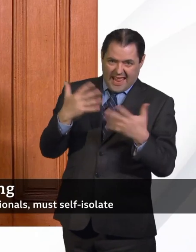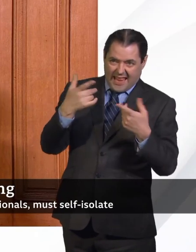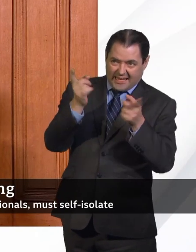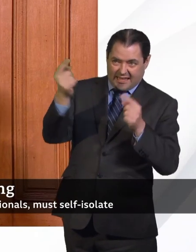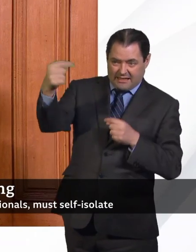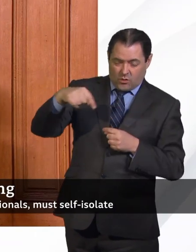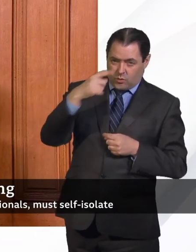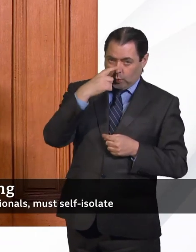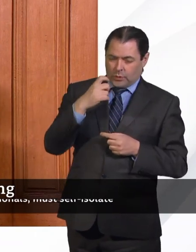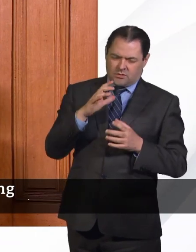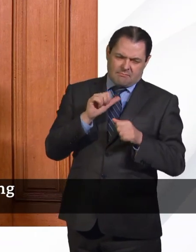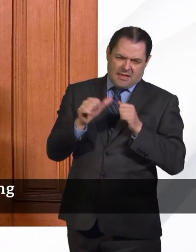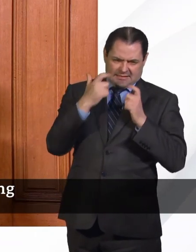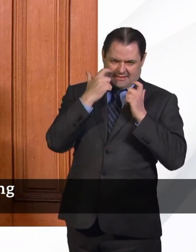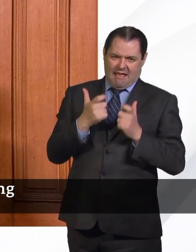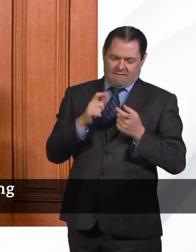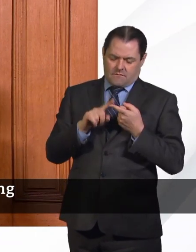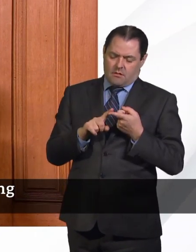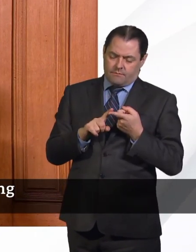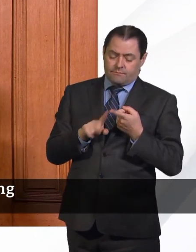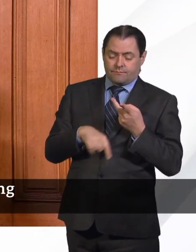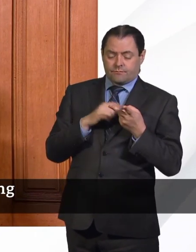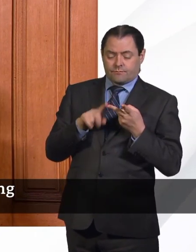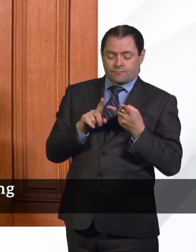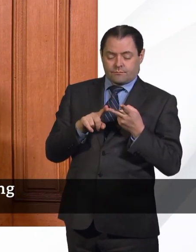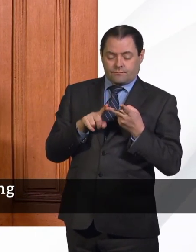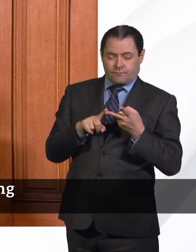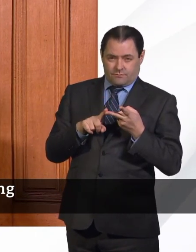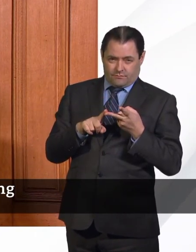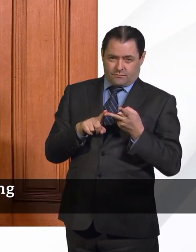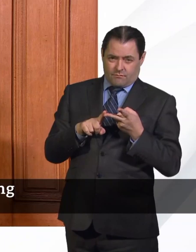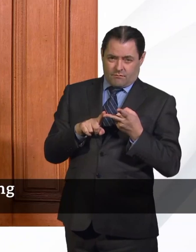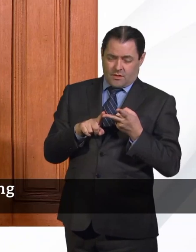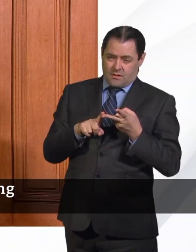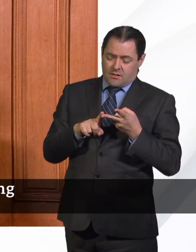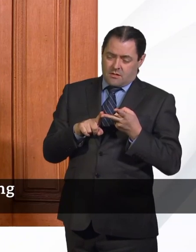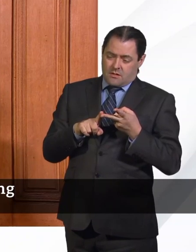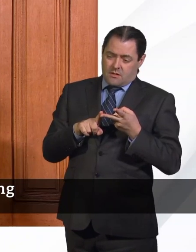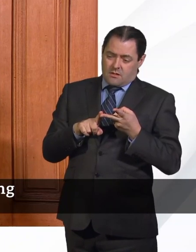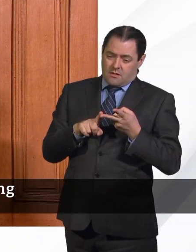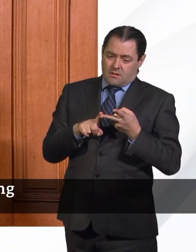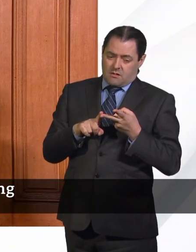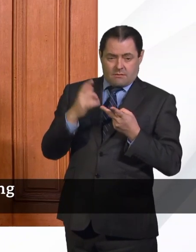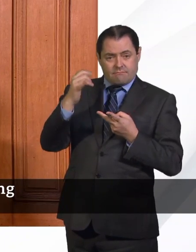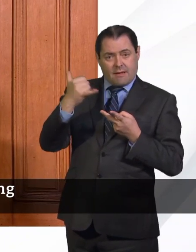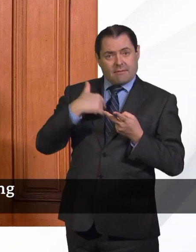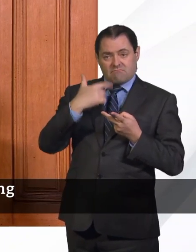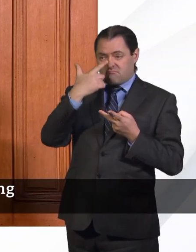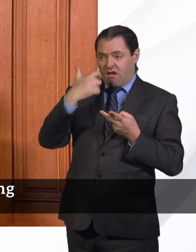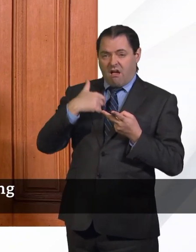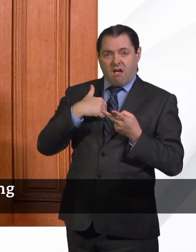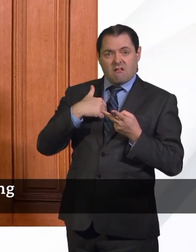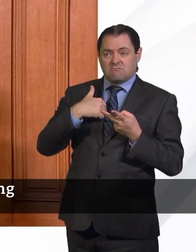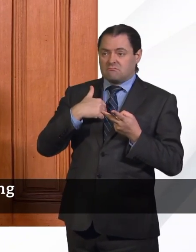better to be cautious for people traveling. And secondly, if we are able to very quickly